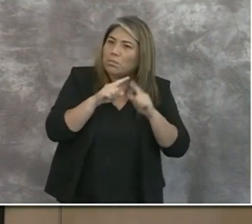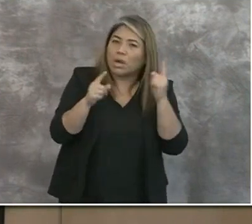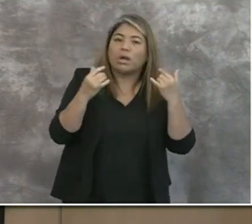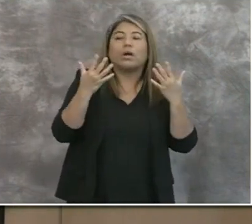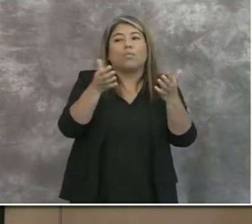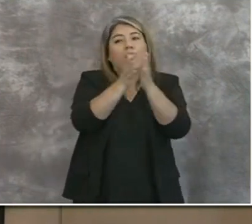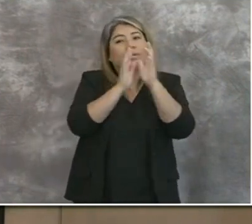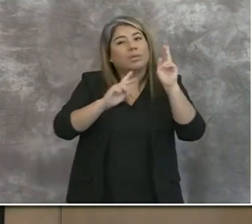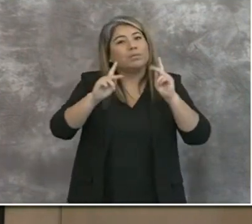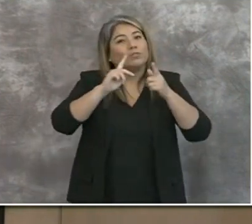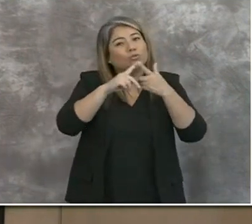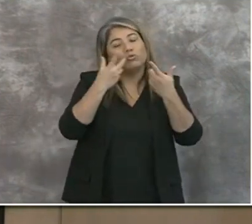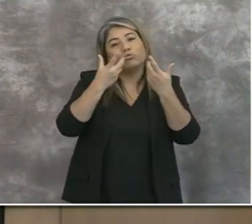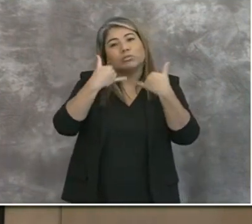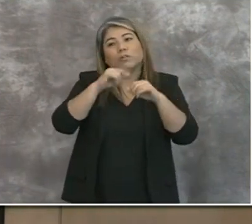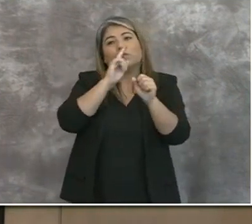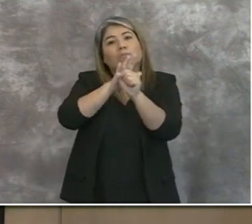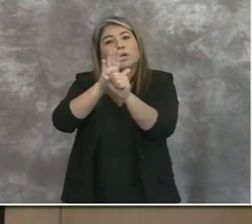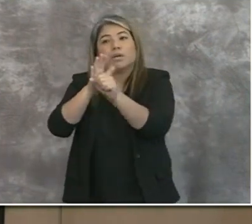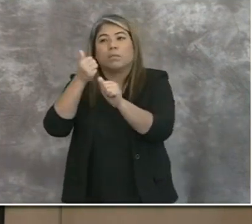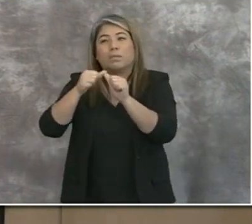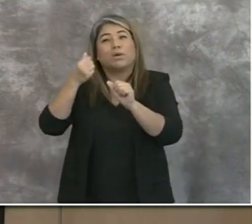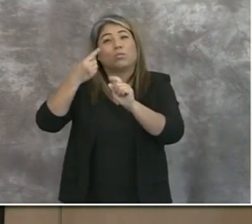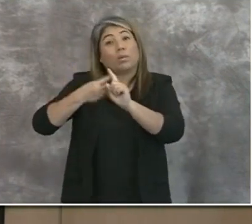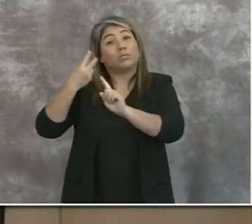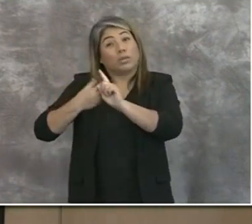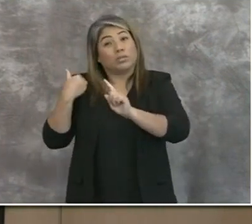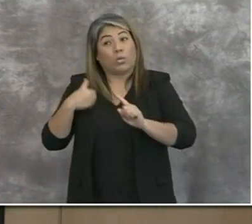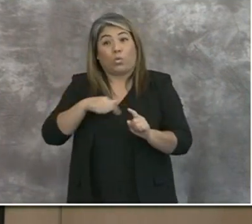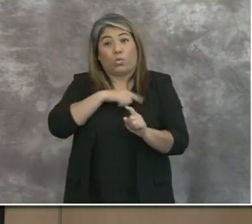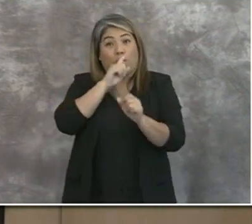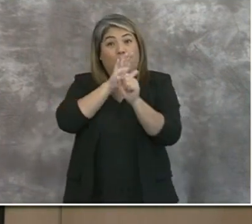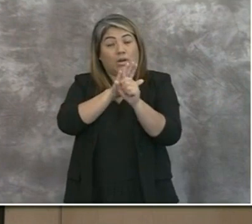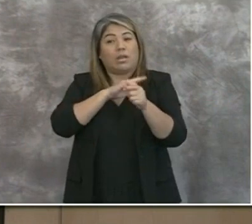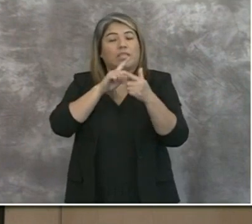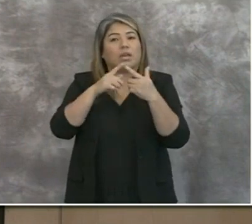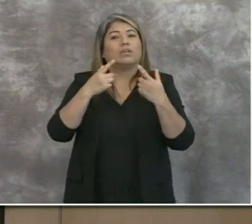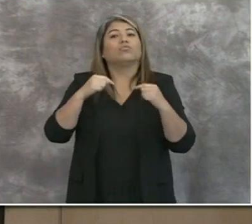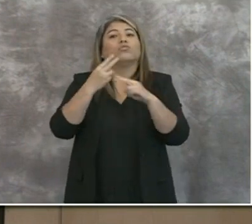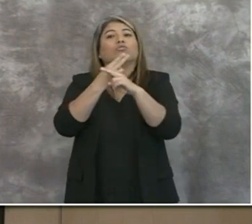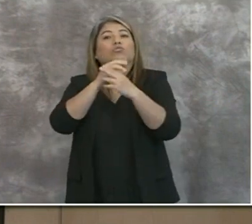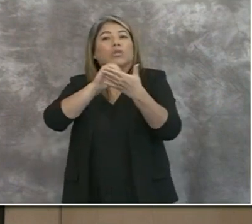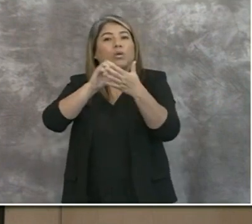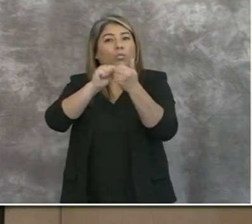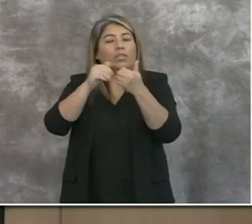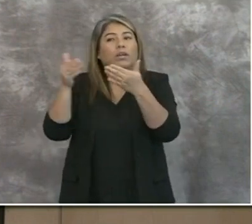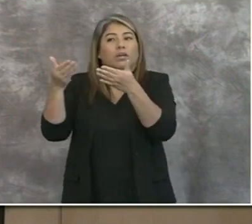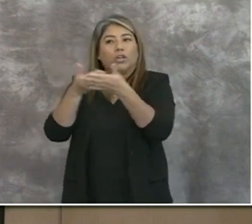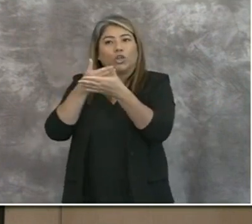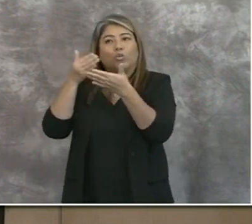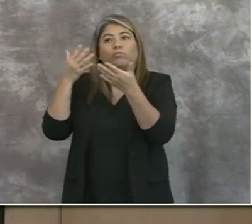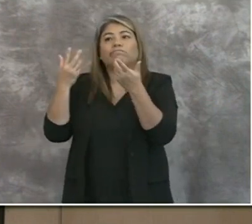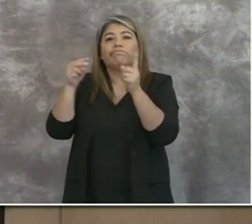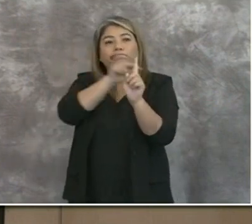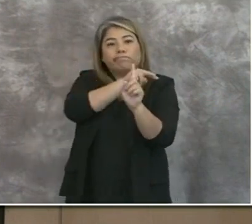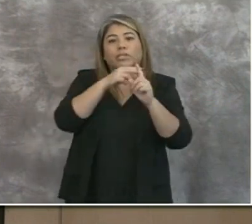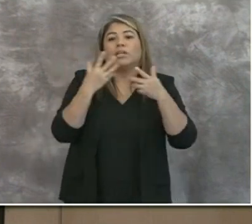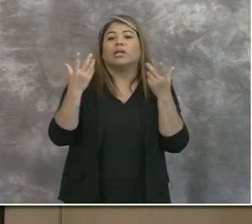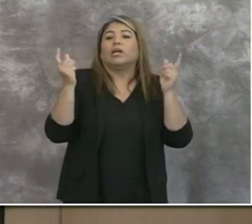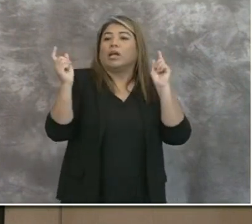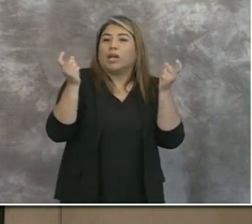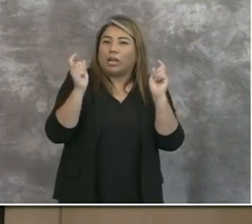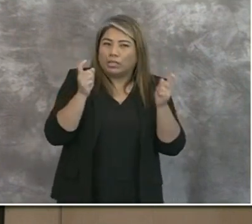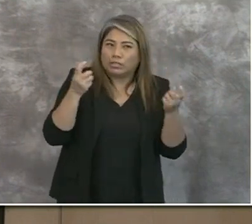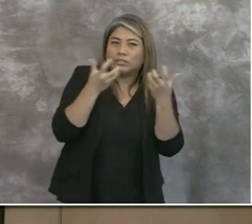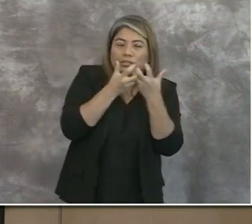take that same level of commitment we made a month or two months ago and apply it to an adapted way in this new mindset, and that is face coverings. That